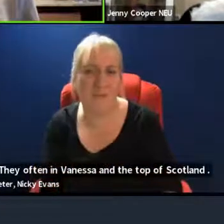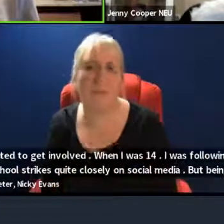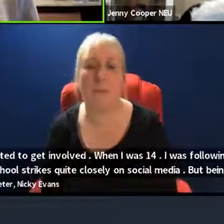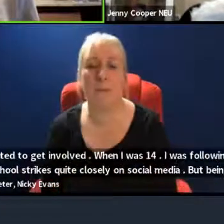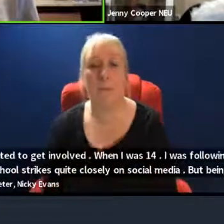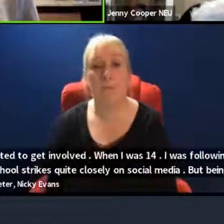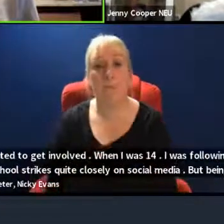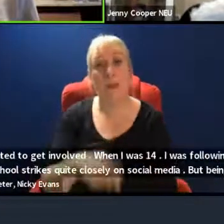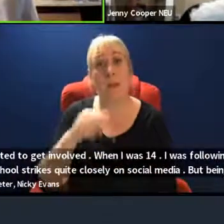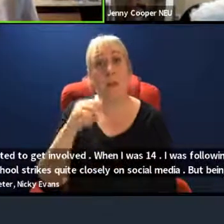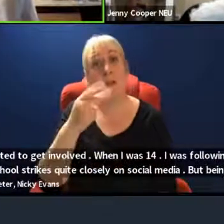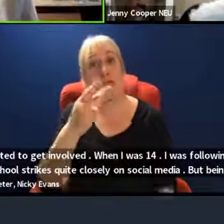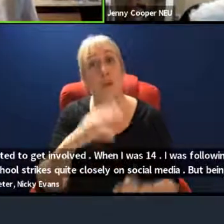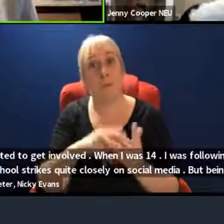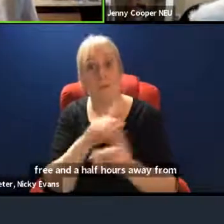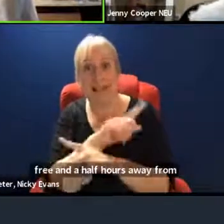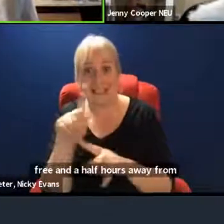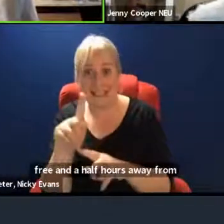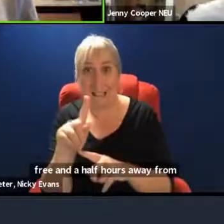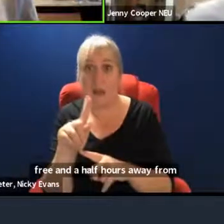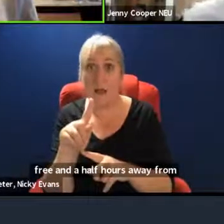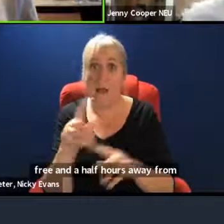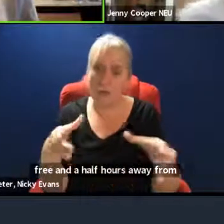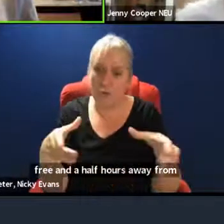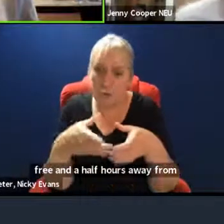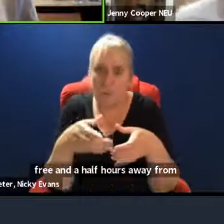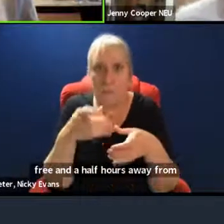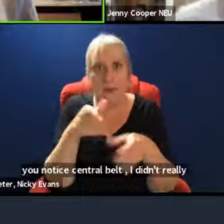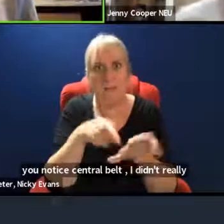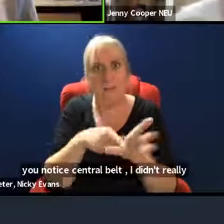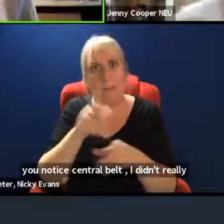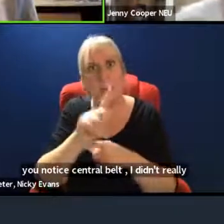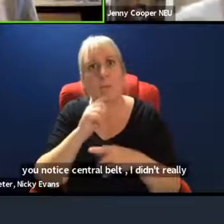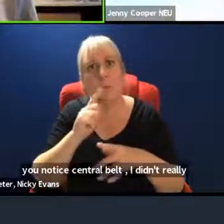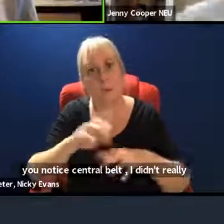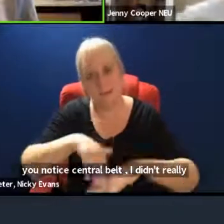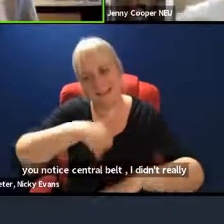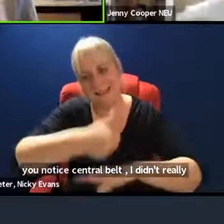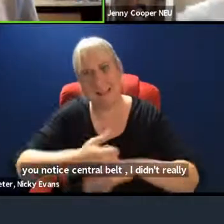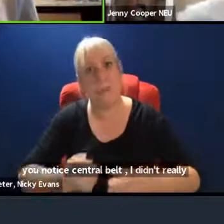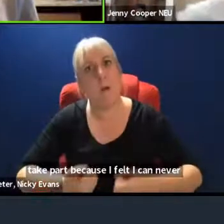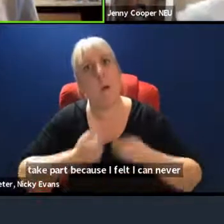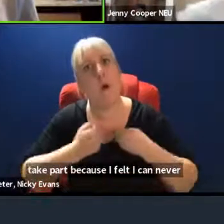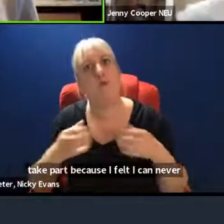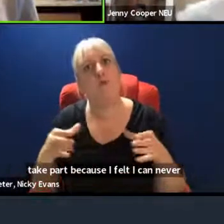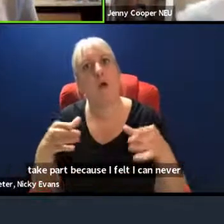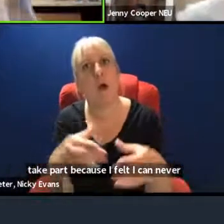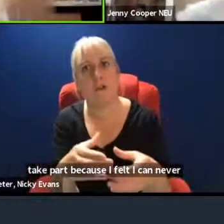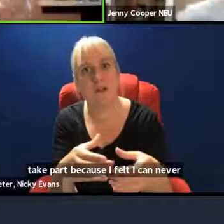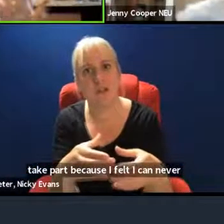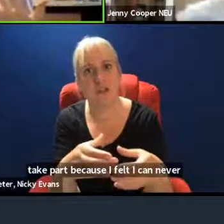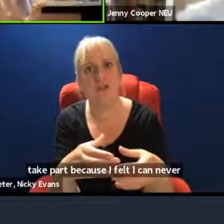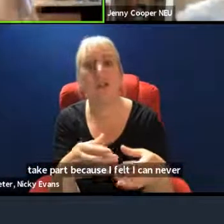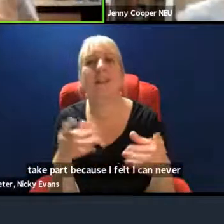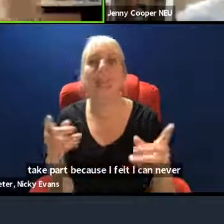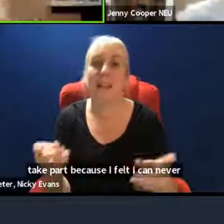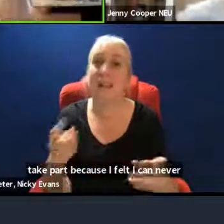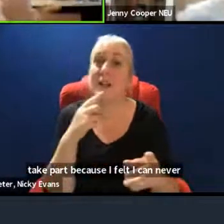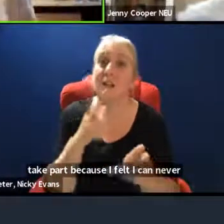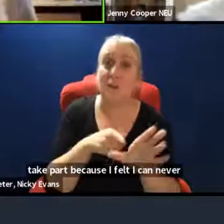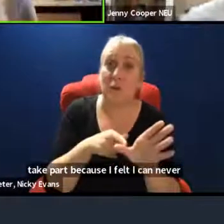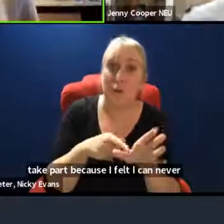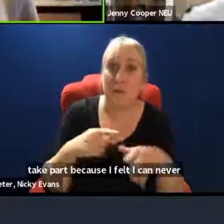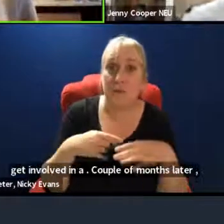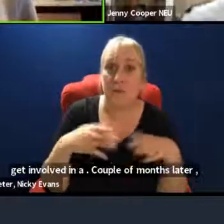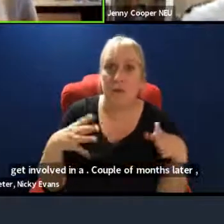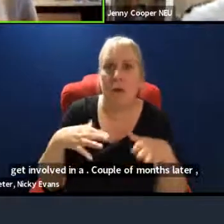a group of young people from Inverness actually started our own branch of Fridays for Future Highlands. And that's the youth strike movement kind of